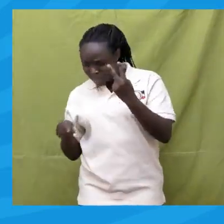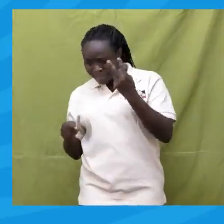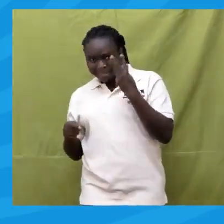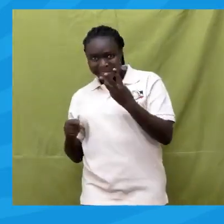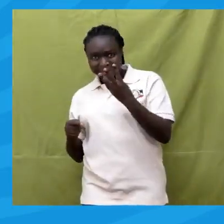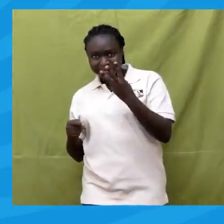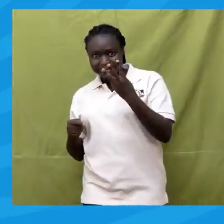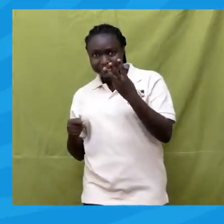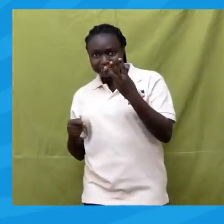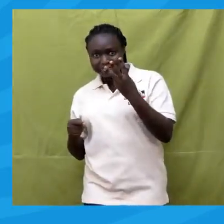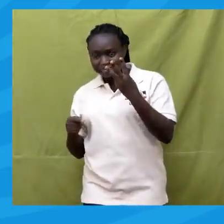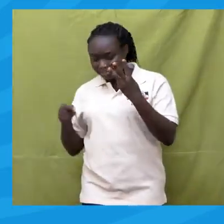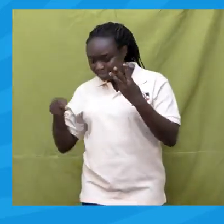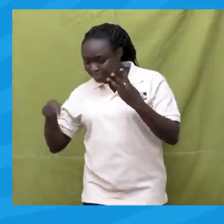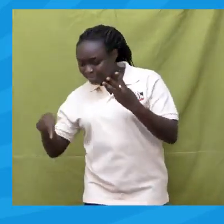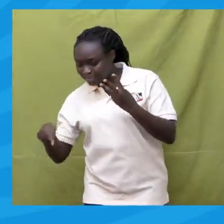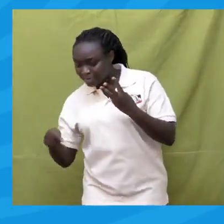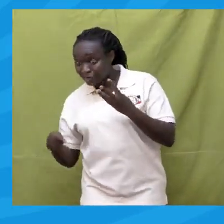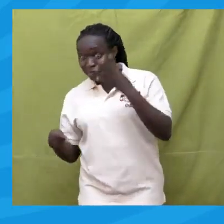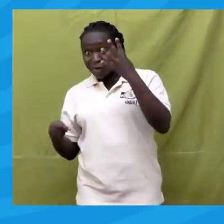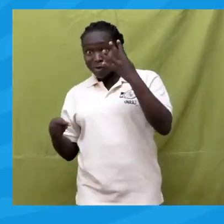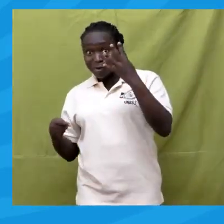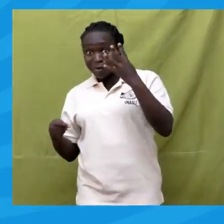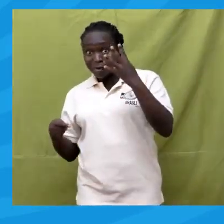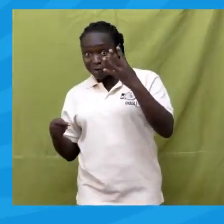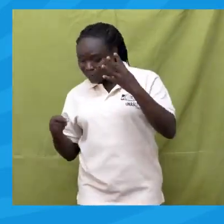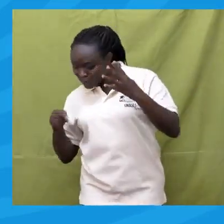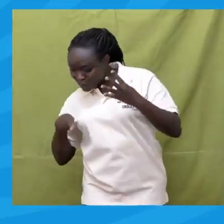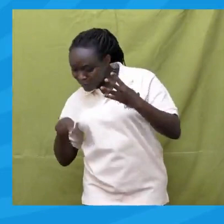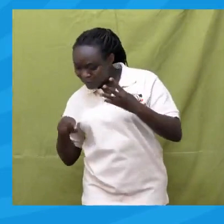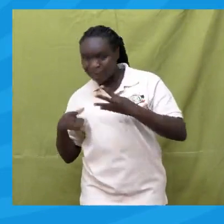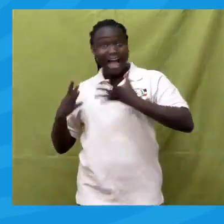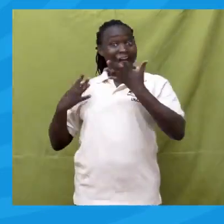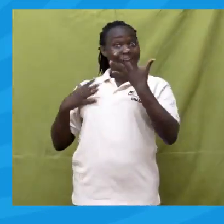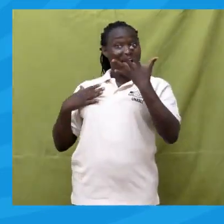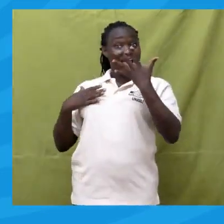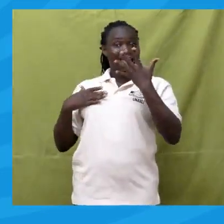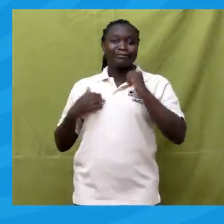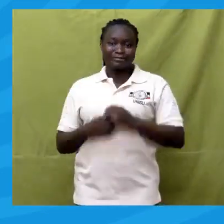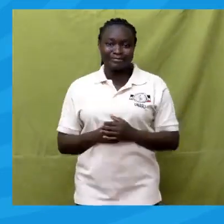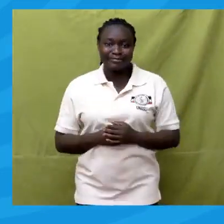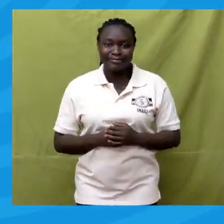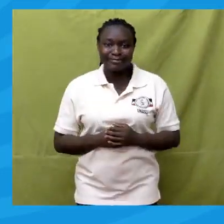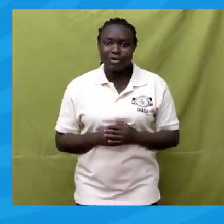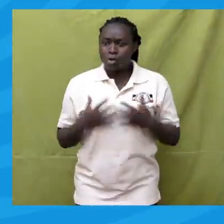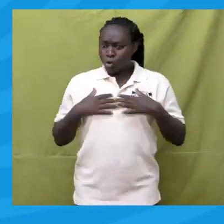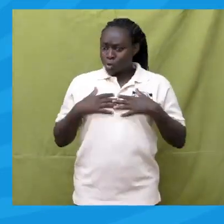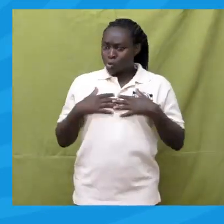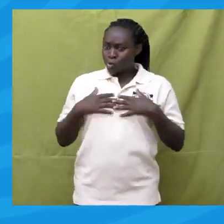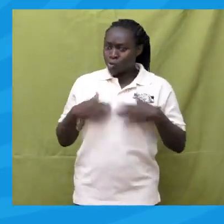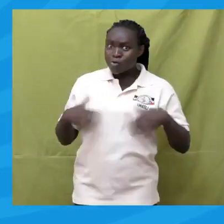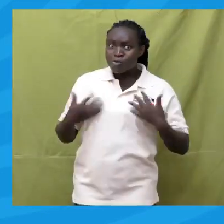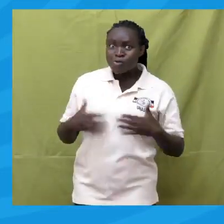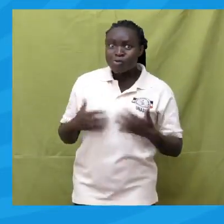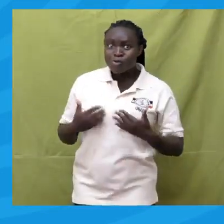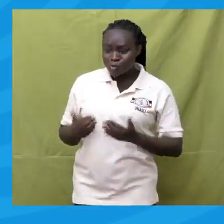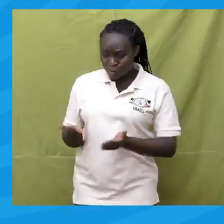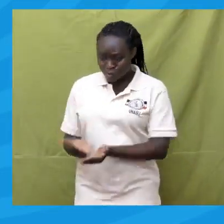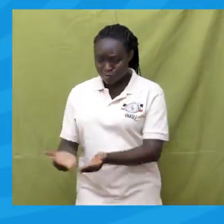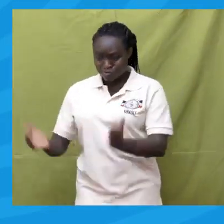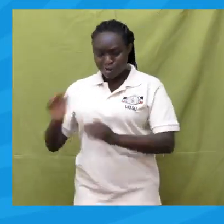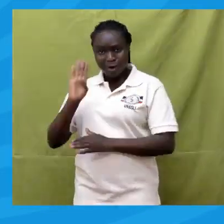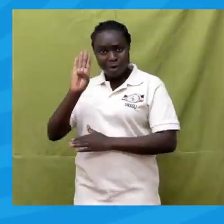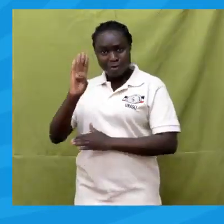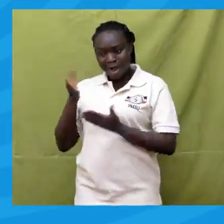three, four, five. Oh, basket B